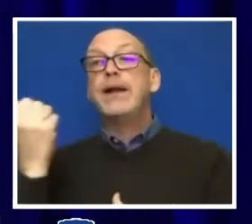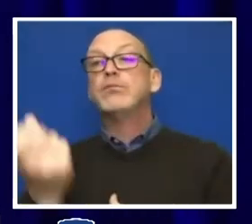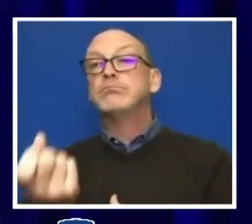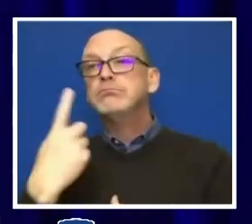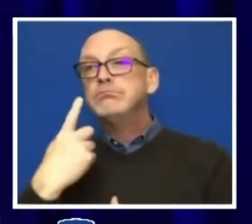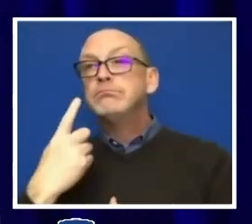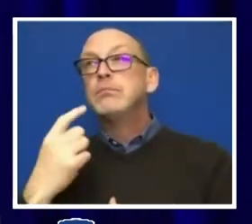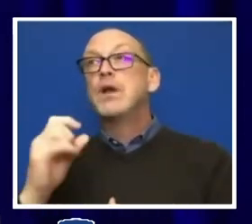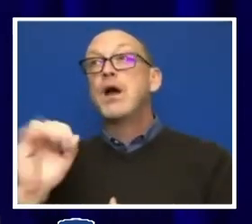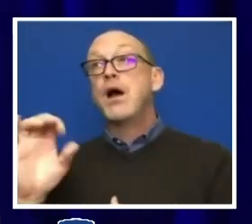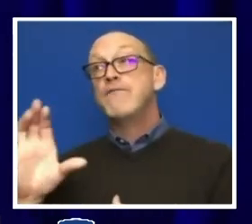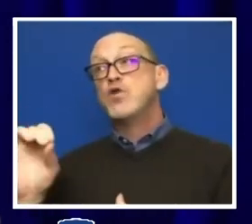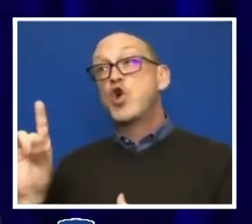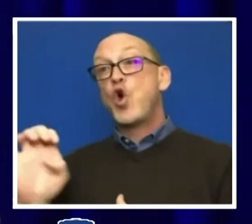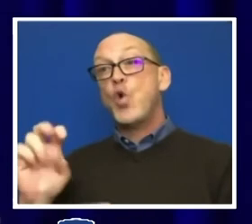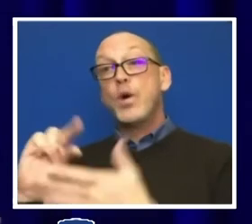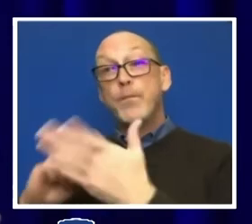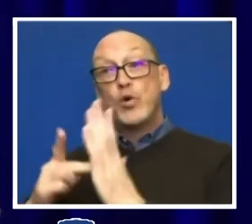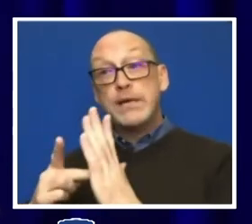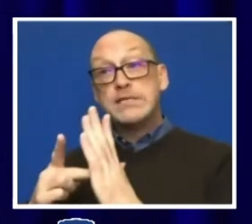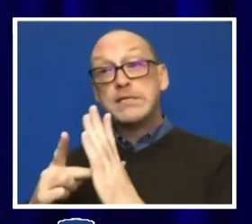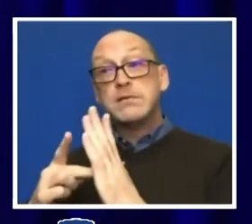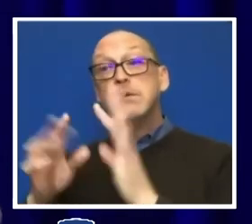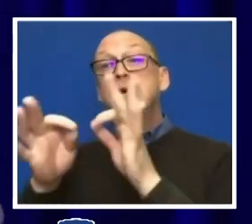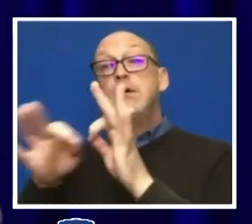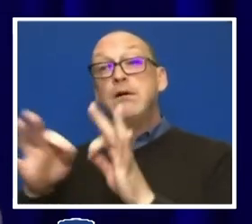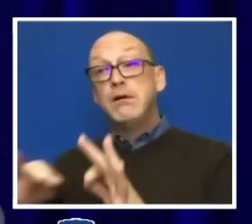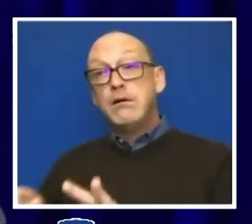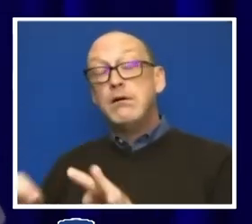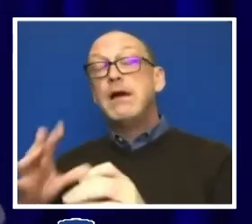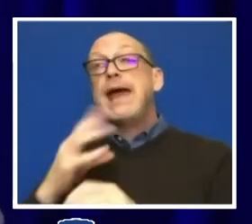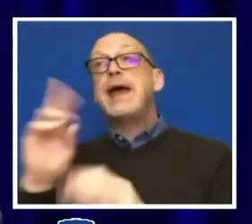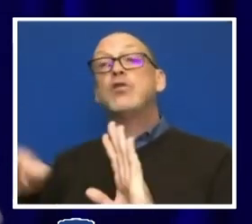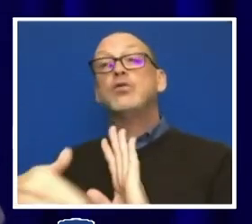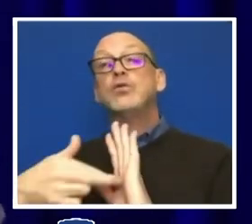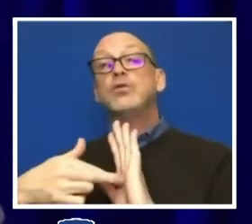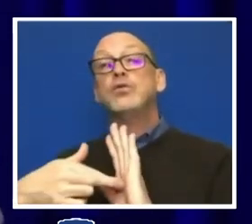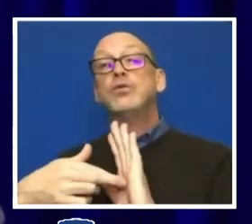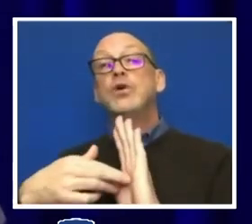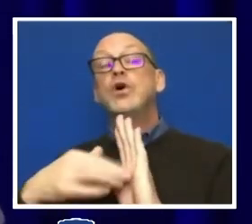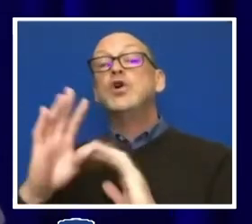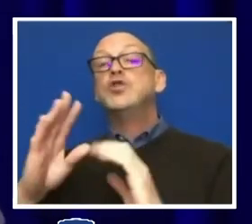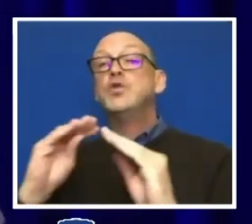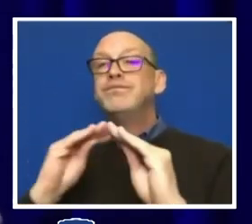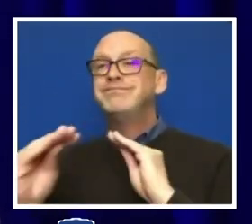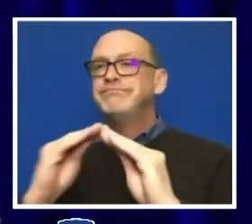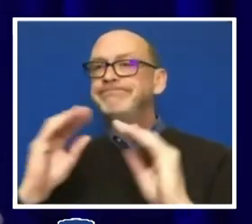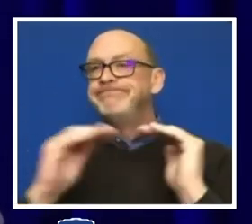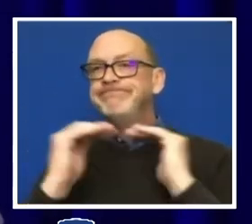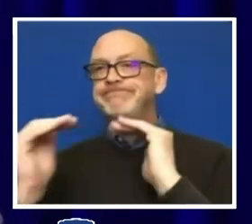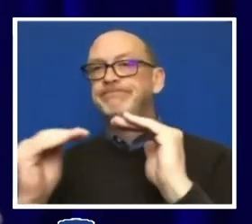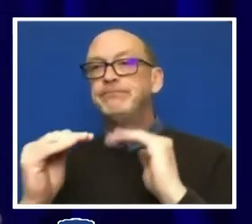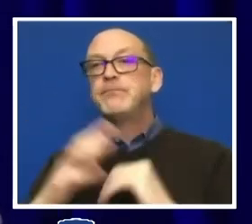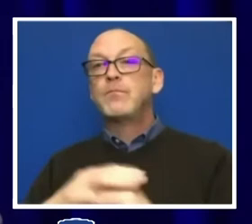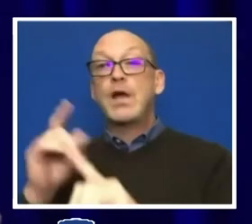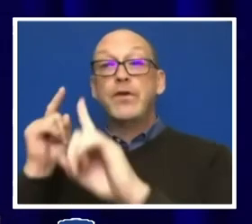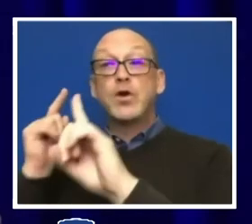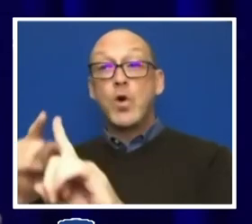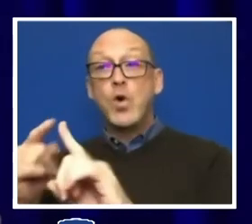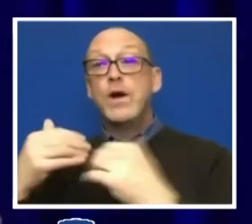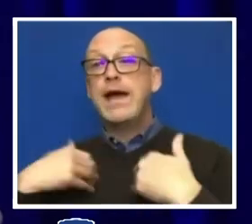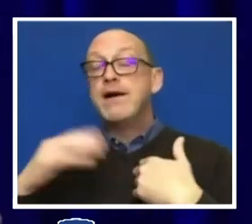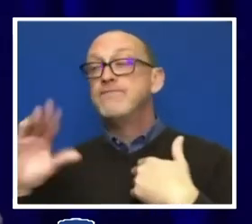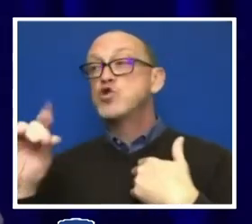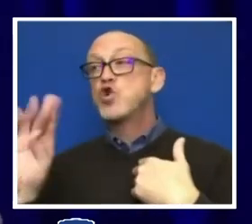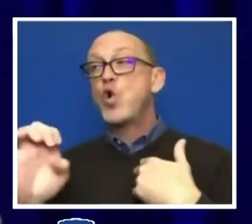code's purpose and provisions, including the role of restorative justice. The goal is to have a code that better reflects